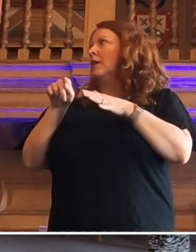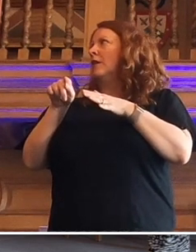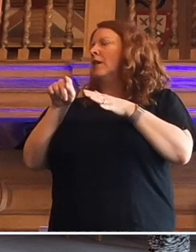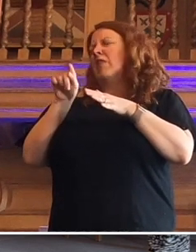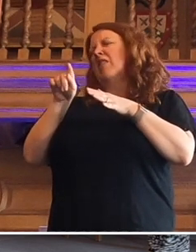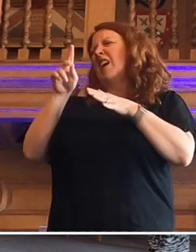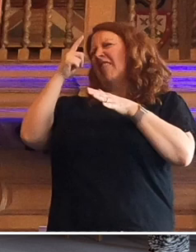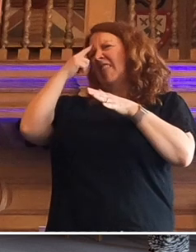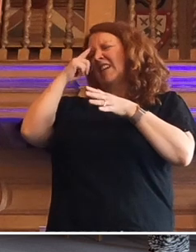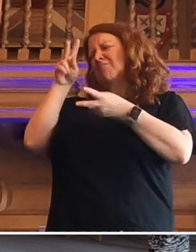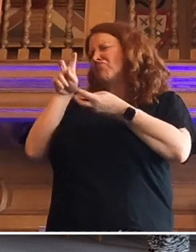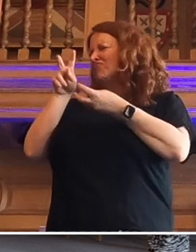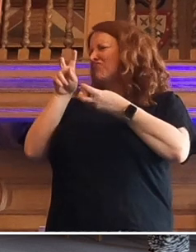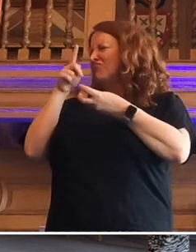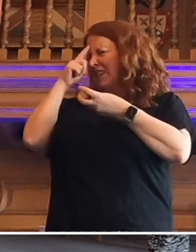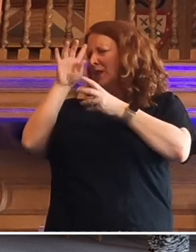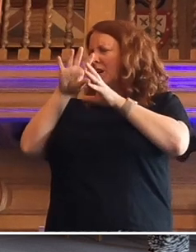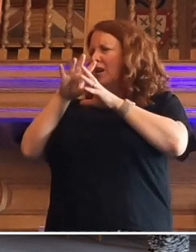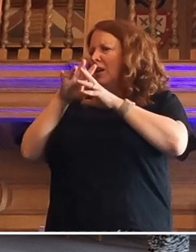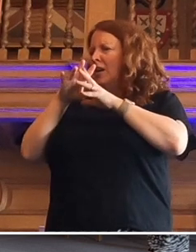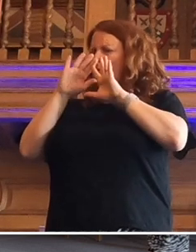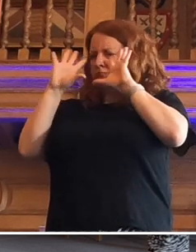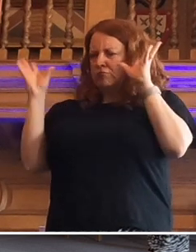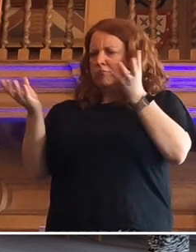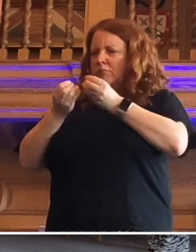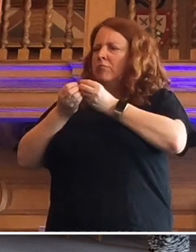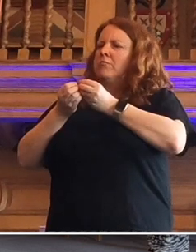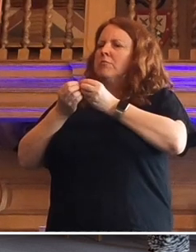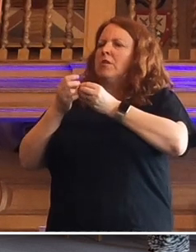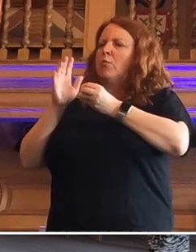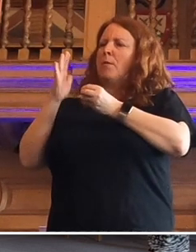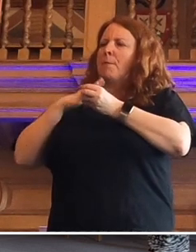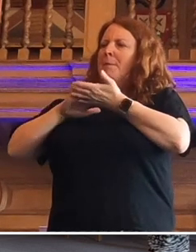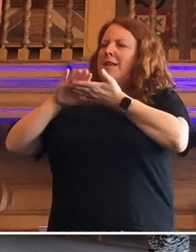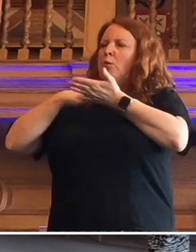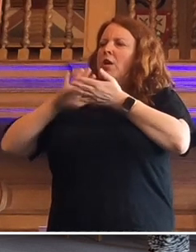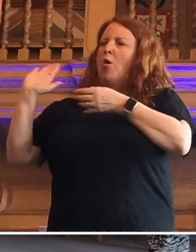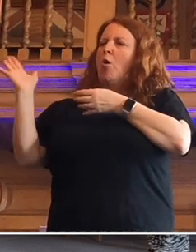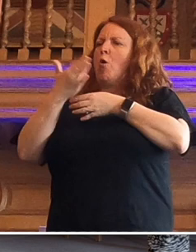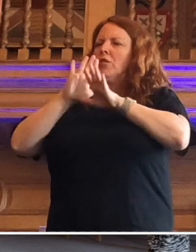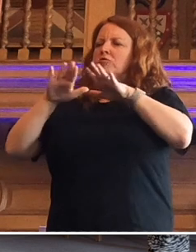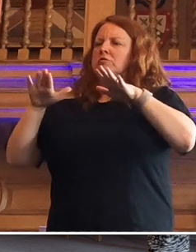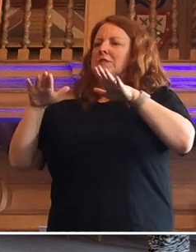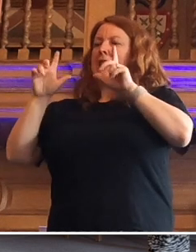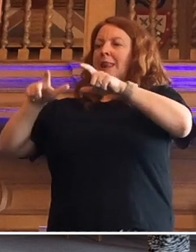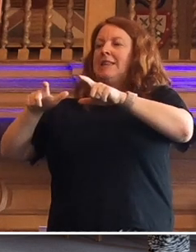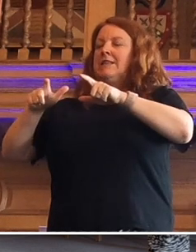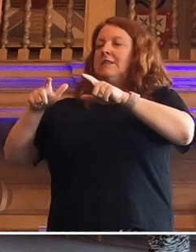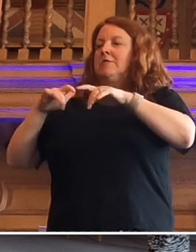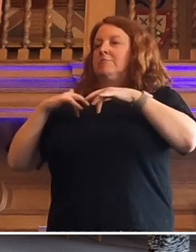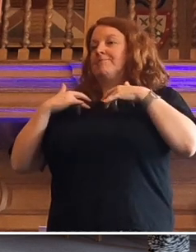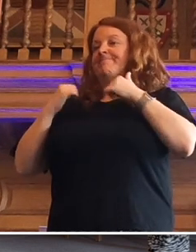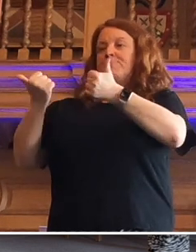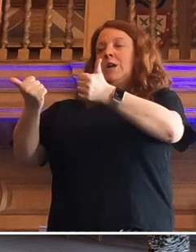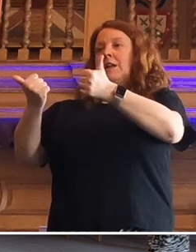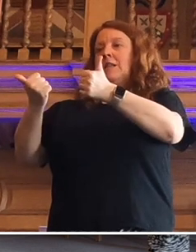universalism. Of wanting all children in Leeds to thrive, but recognising the greater